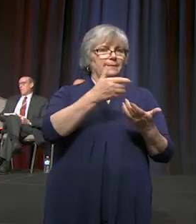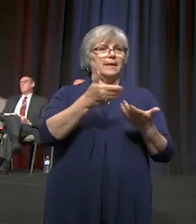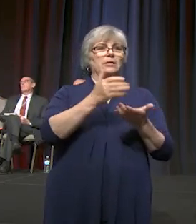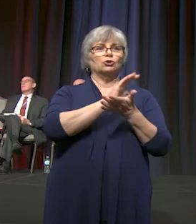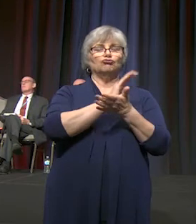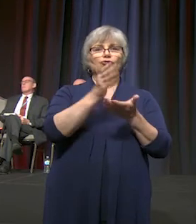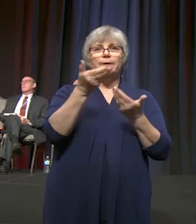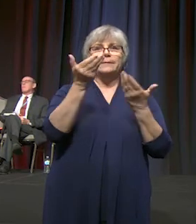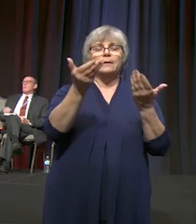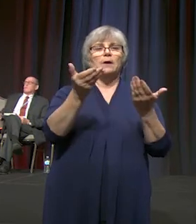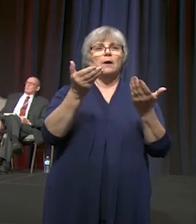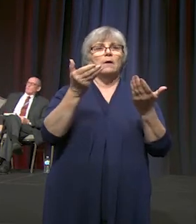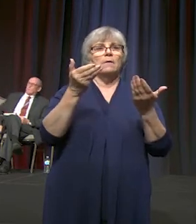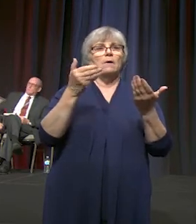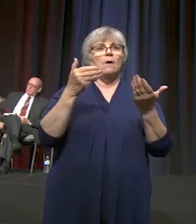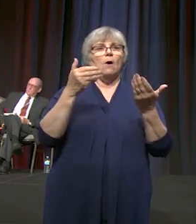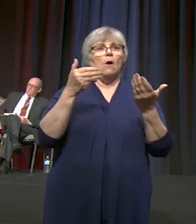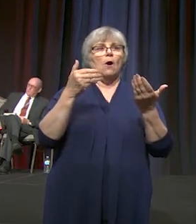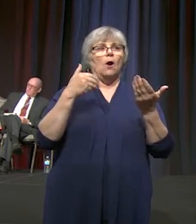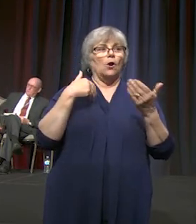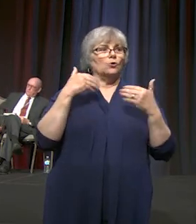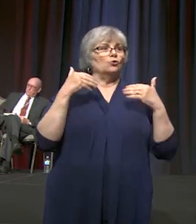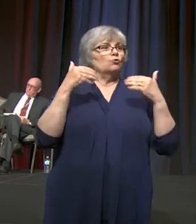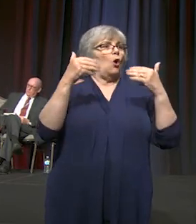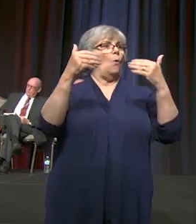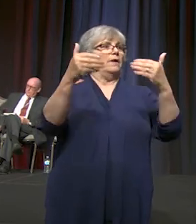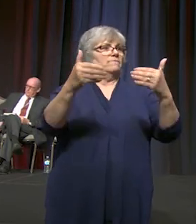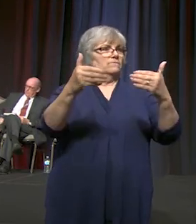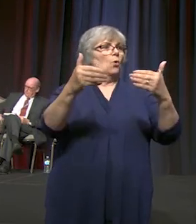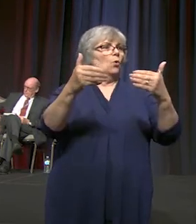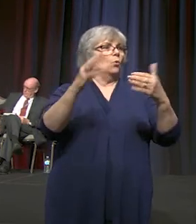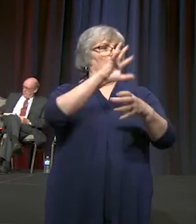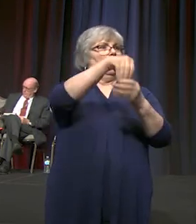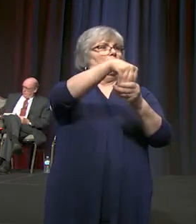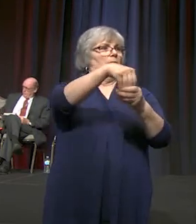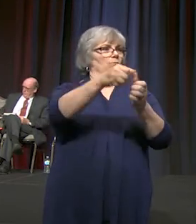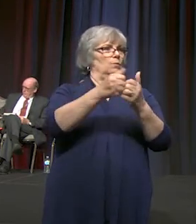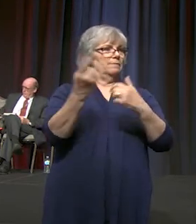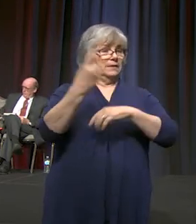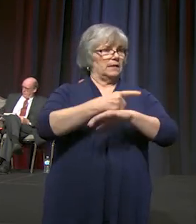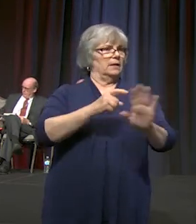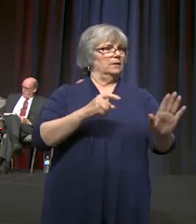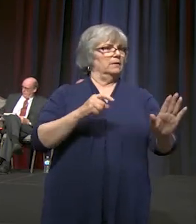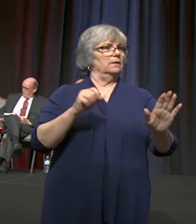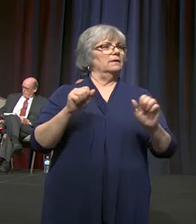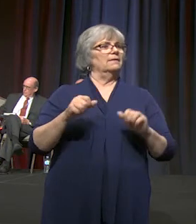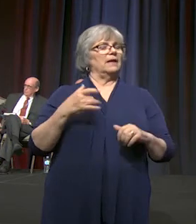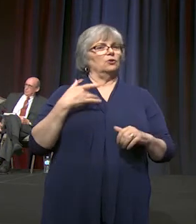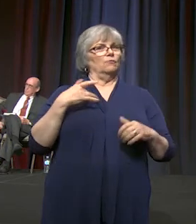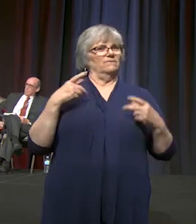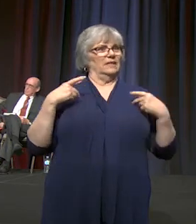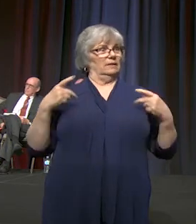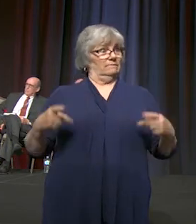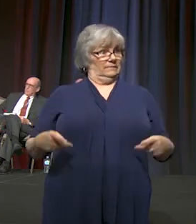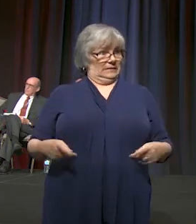already leaning forward into this day? Can you feel that physically?